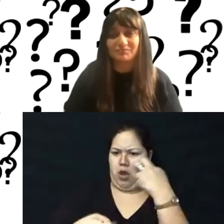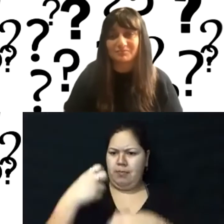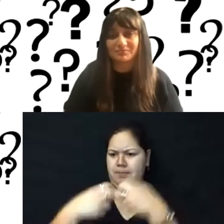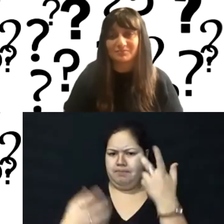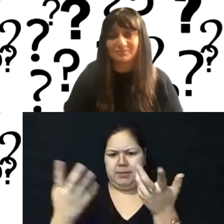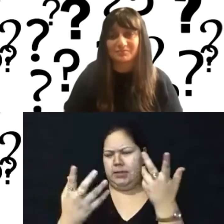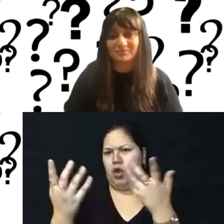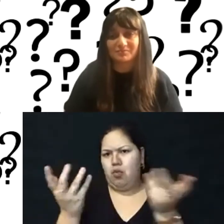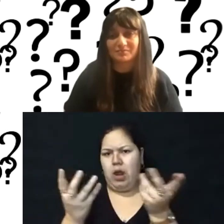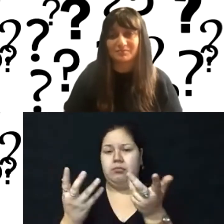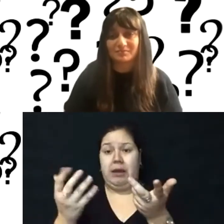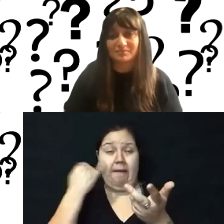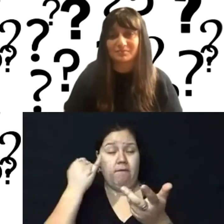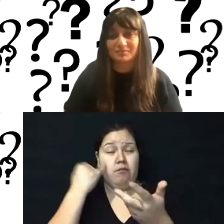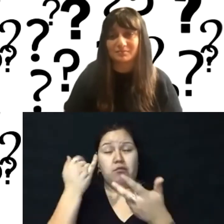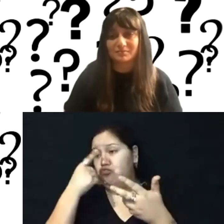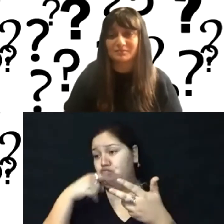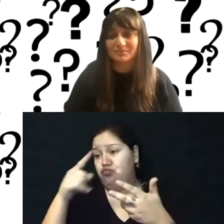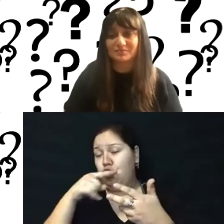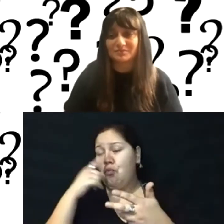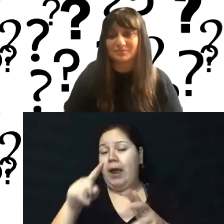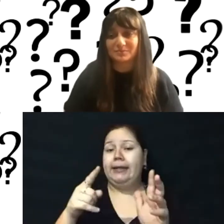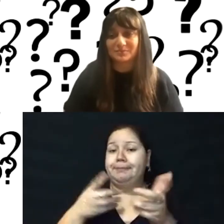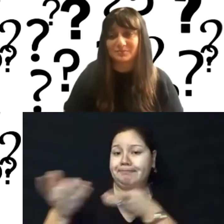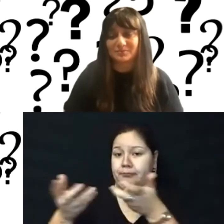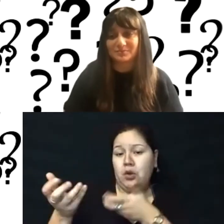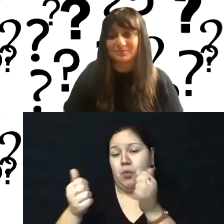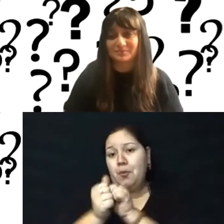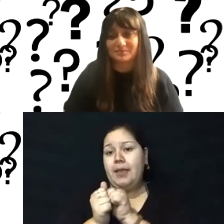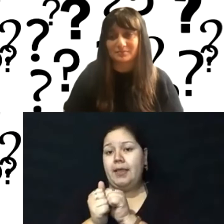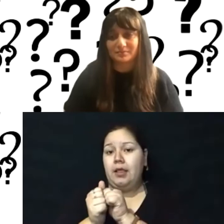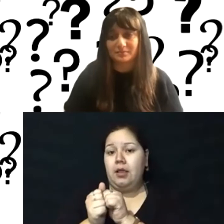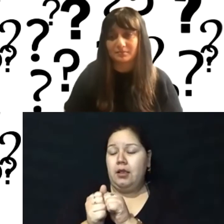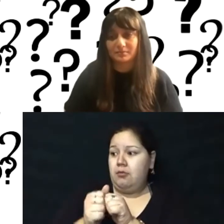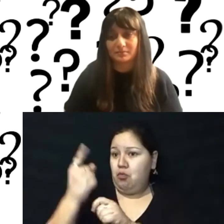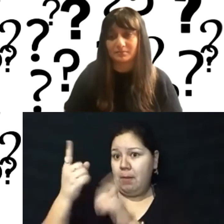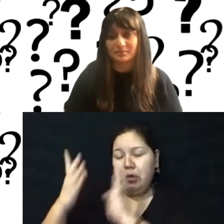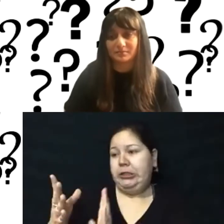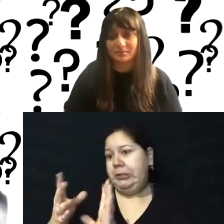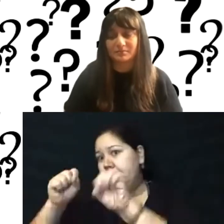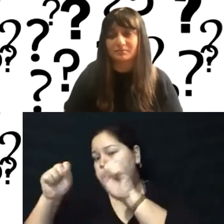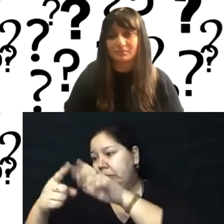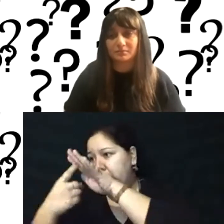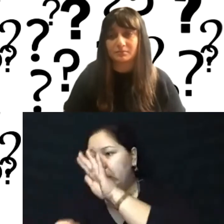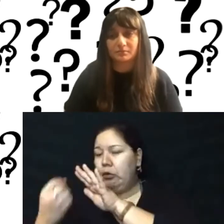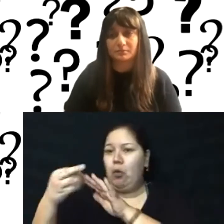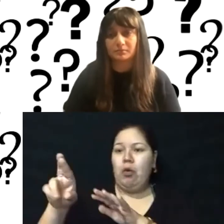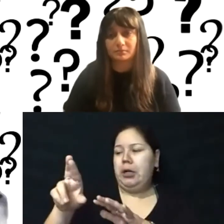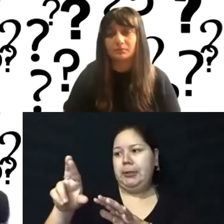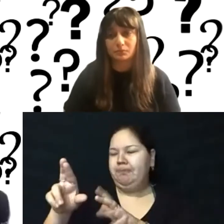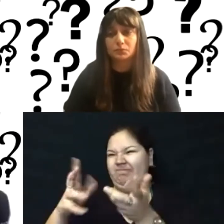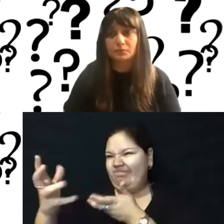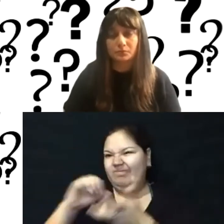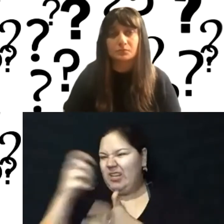So if you want your problems to be like, you know, you want, um, uh, reliability and all those kinds of things, you can find the right freelancer.